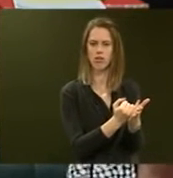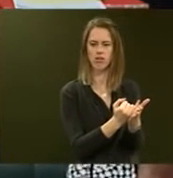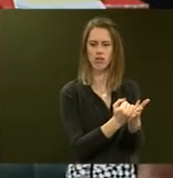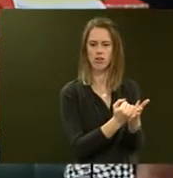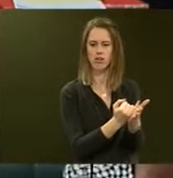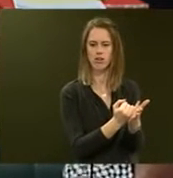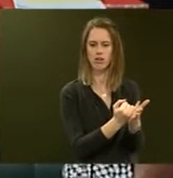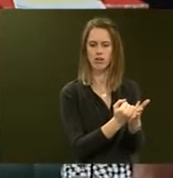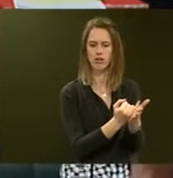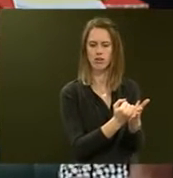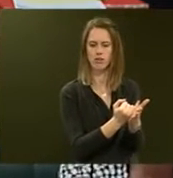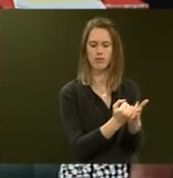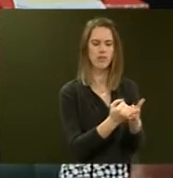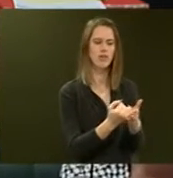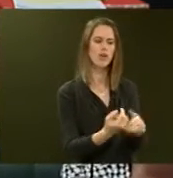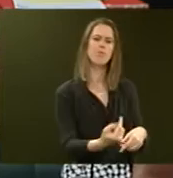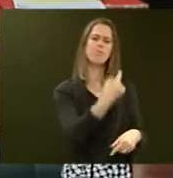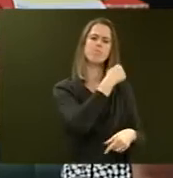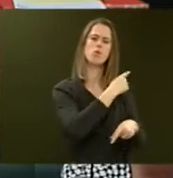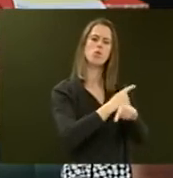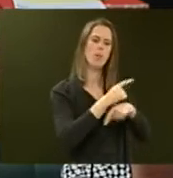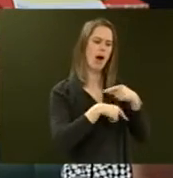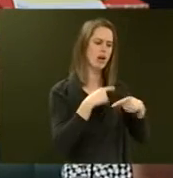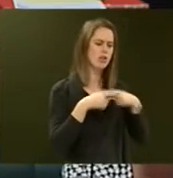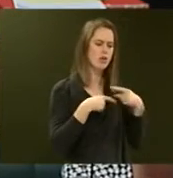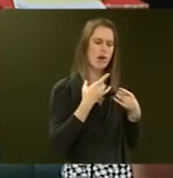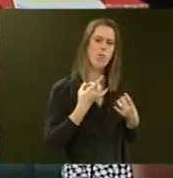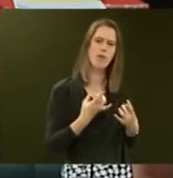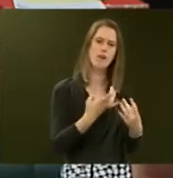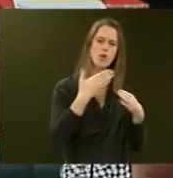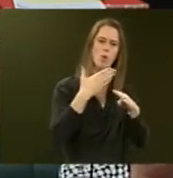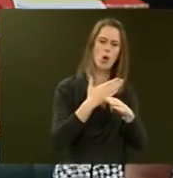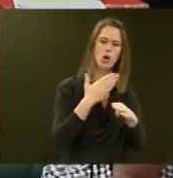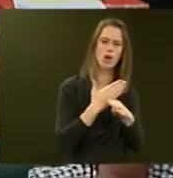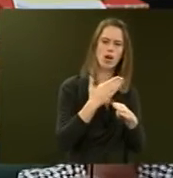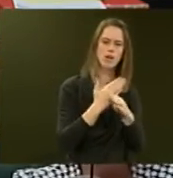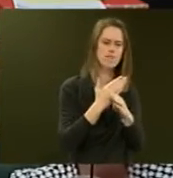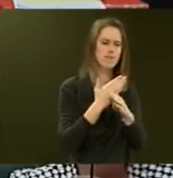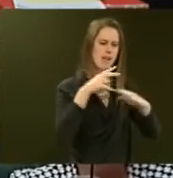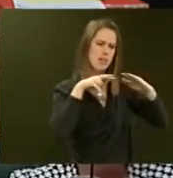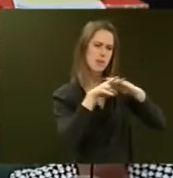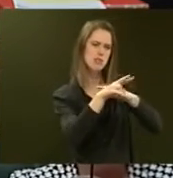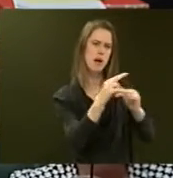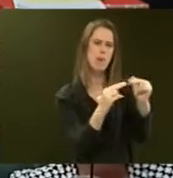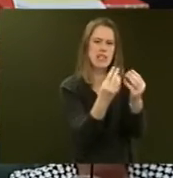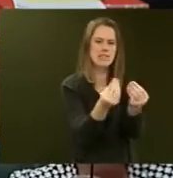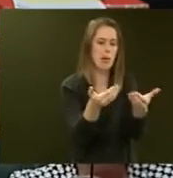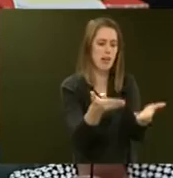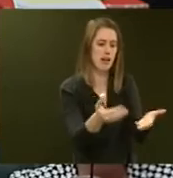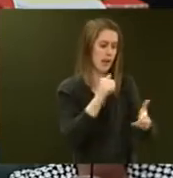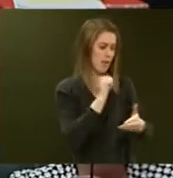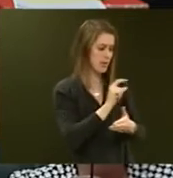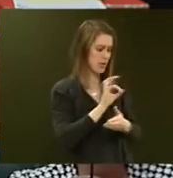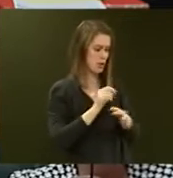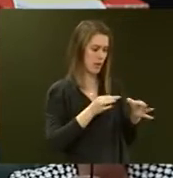Because what we were talking about is continuing the preparation work in anticipation of building something. If we didn't do